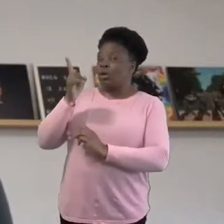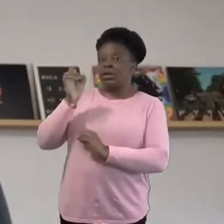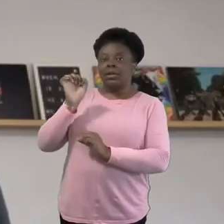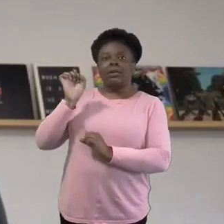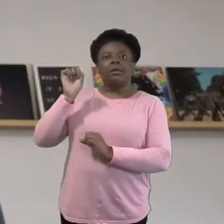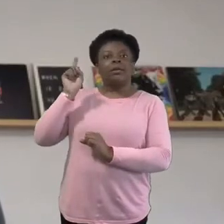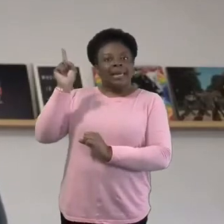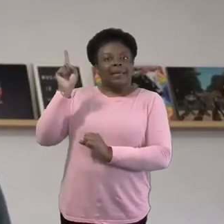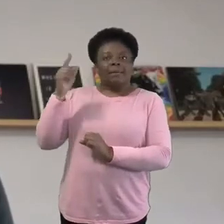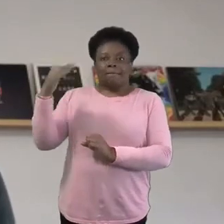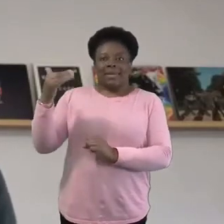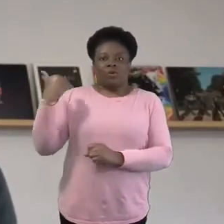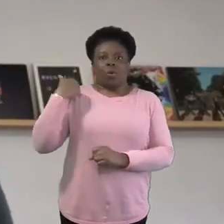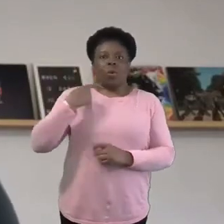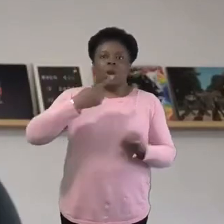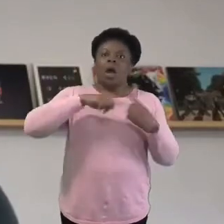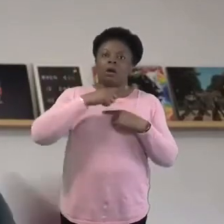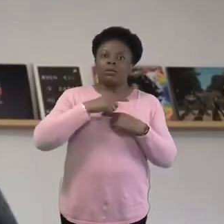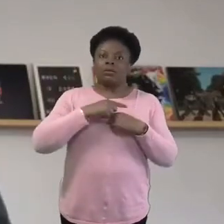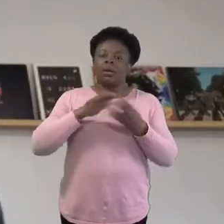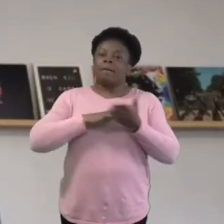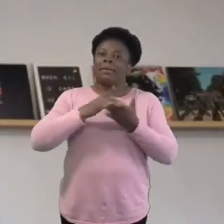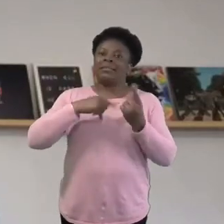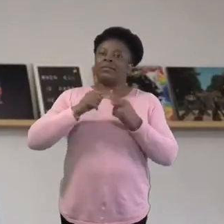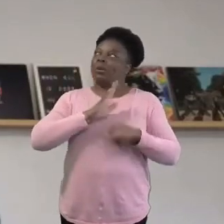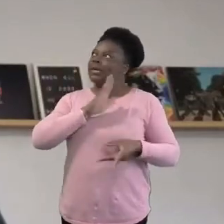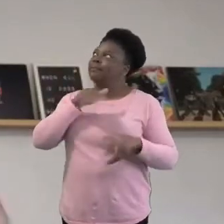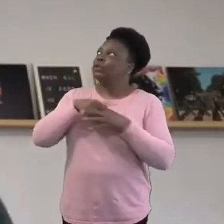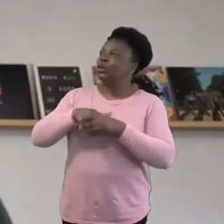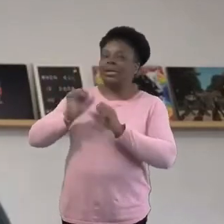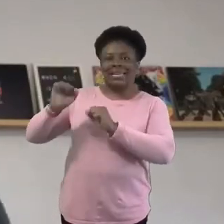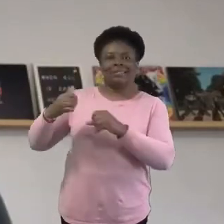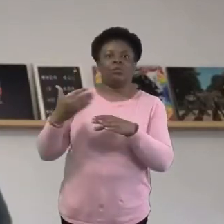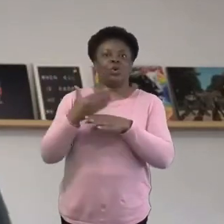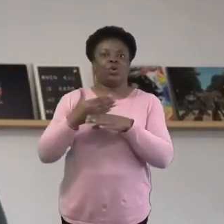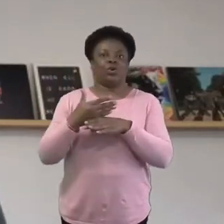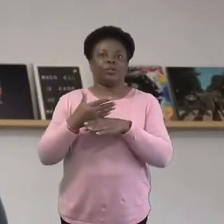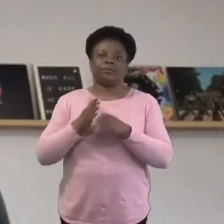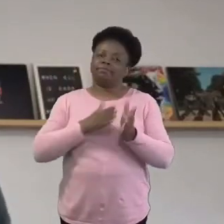and get involved. A good example of this comes from a few years ago.